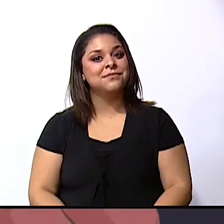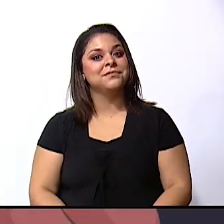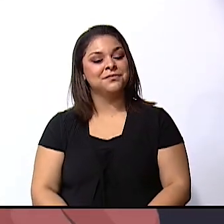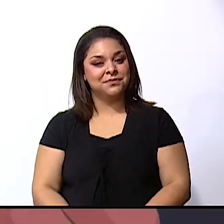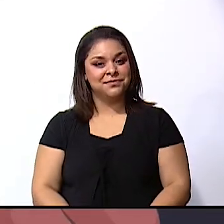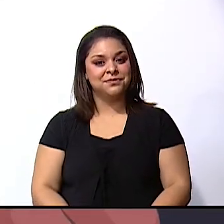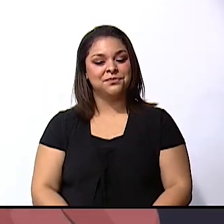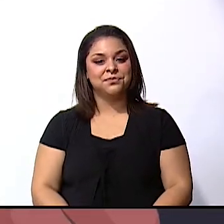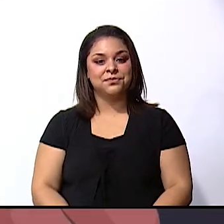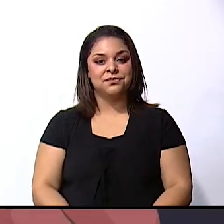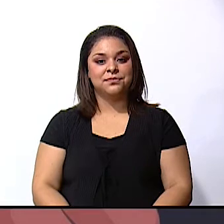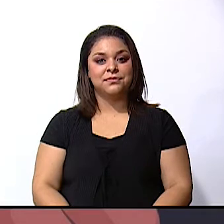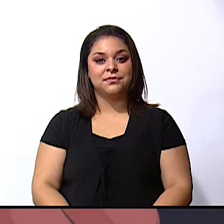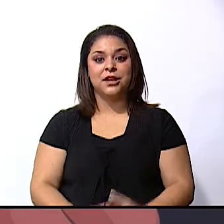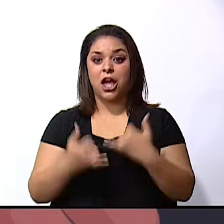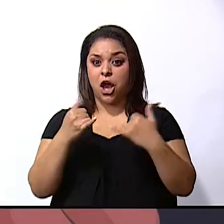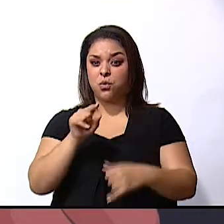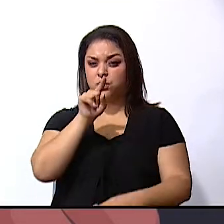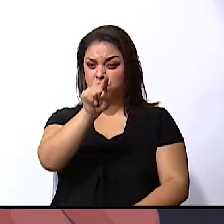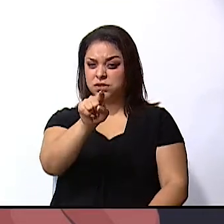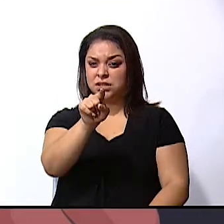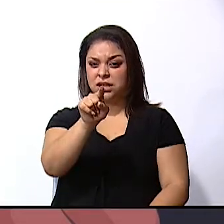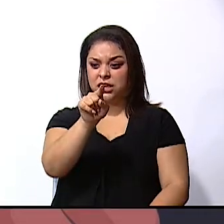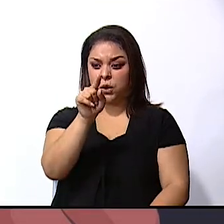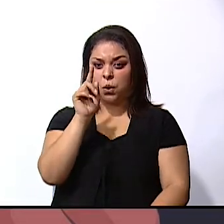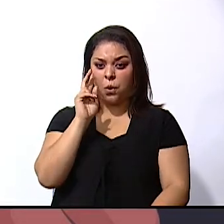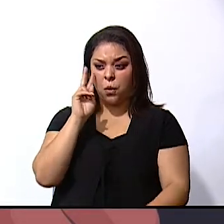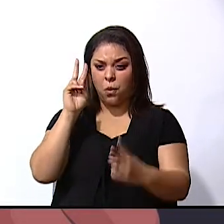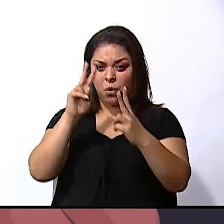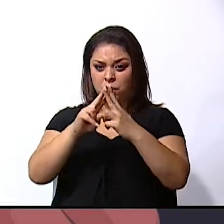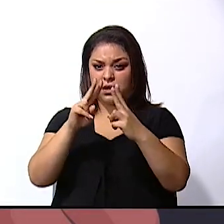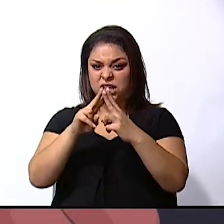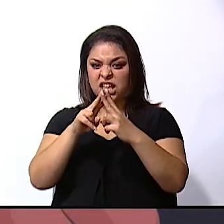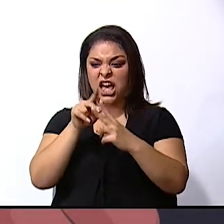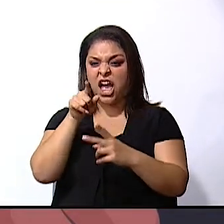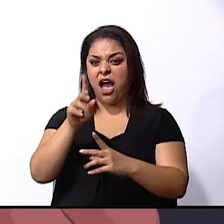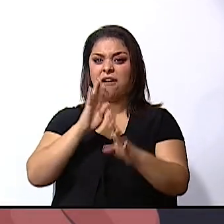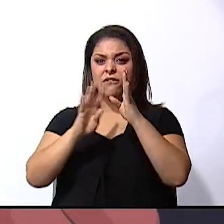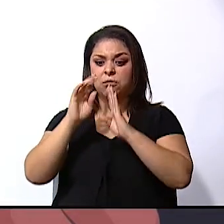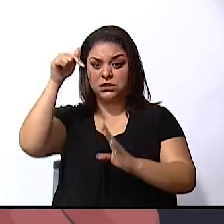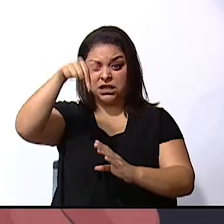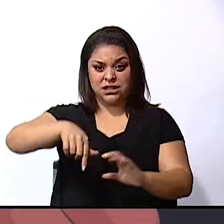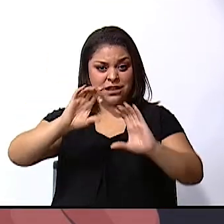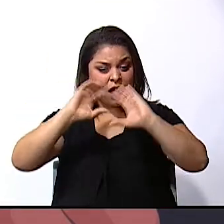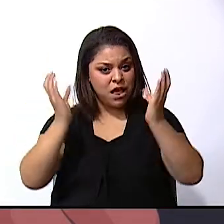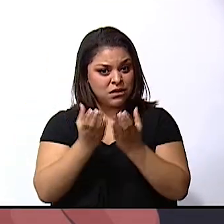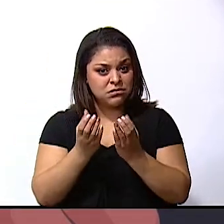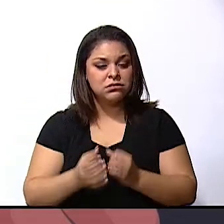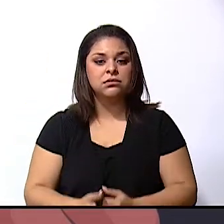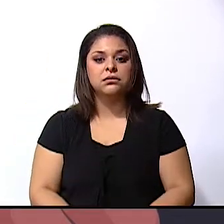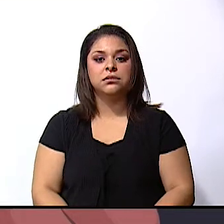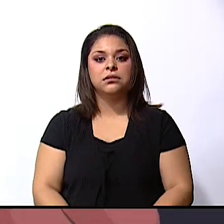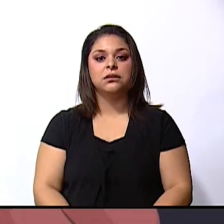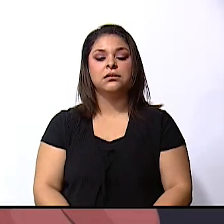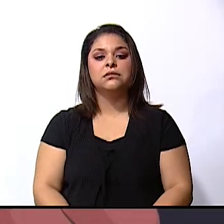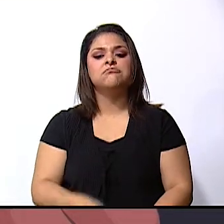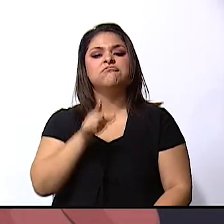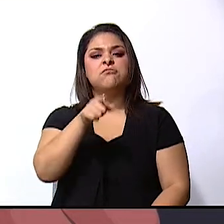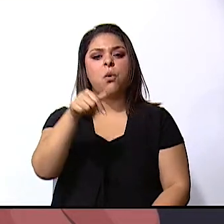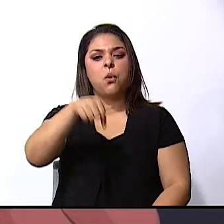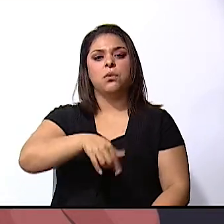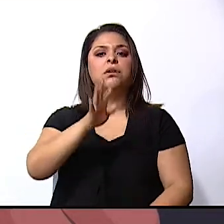now do you know what we are going to talk about in this class it's about